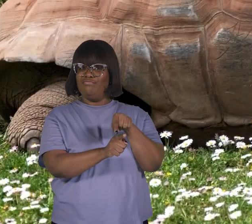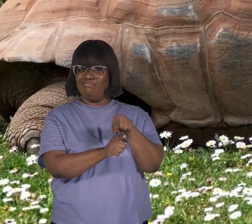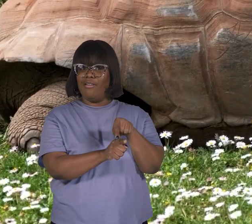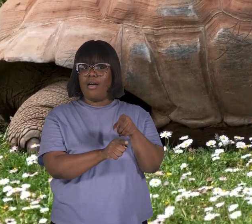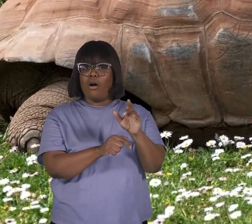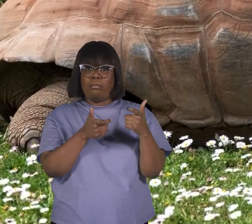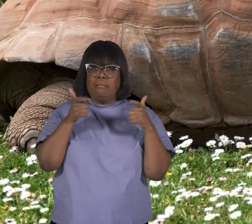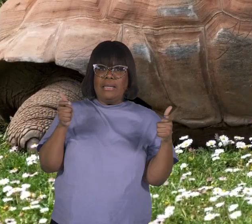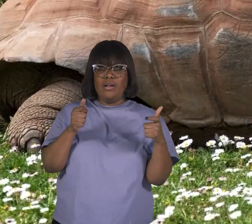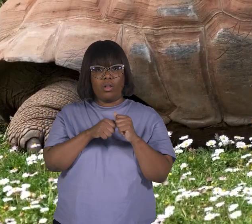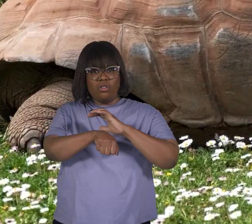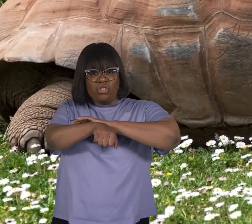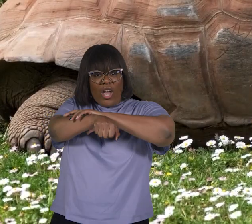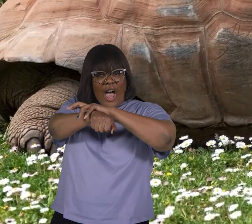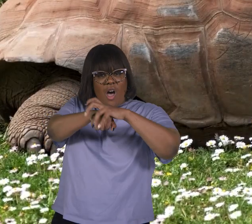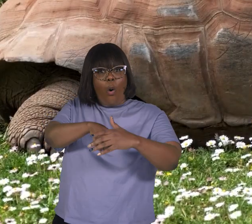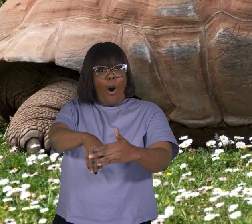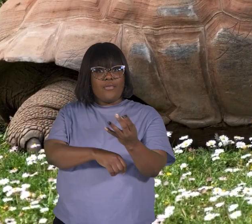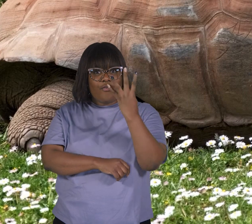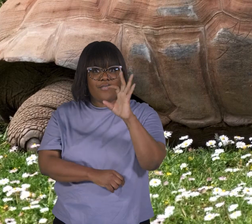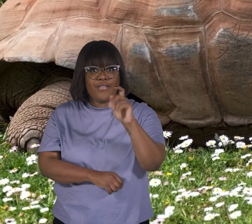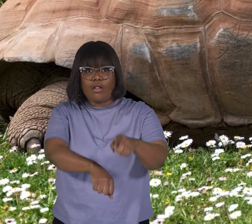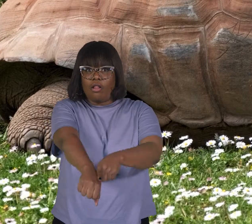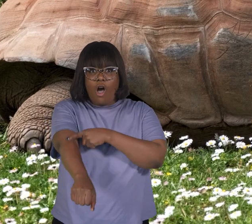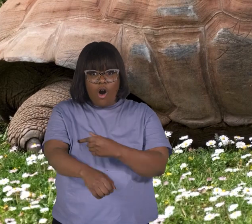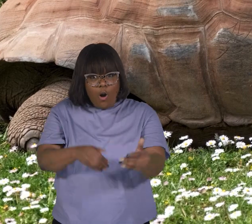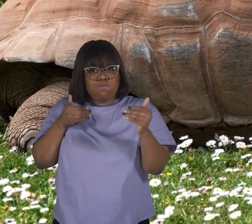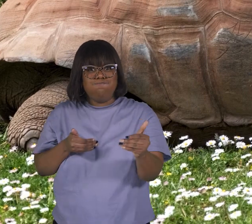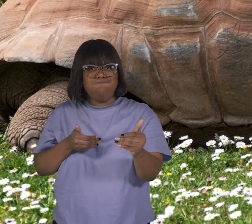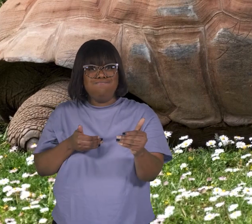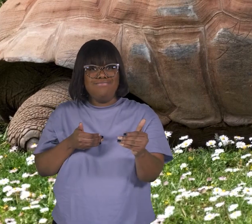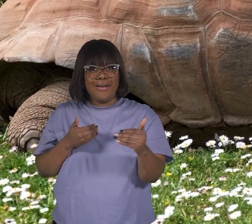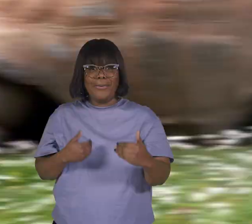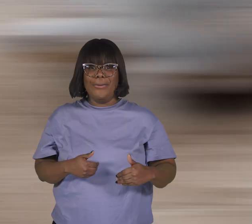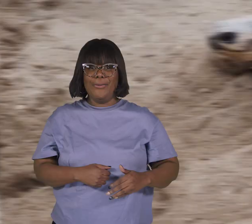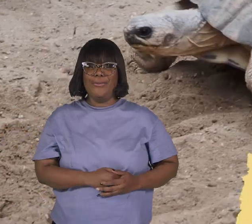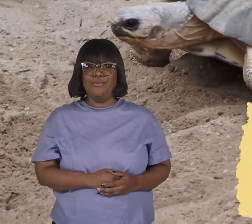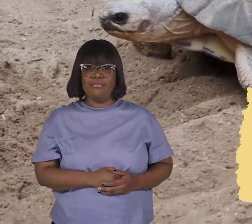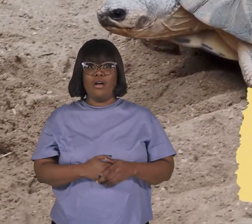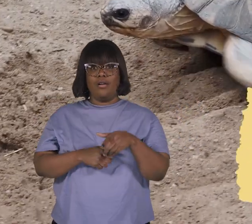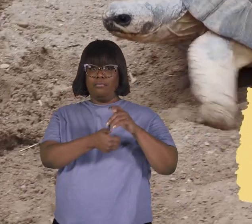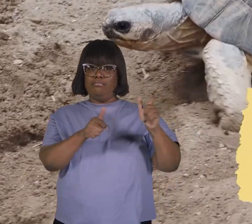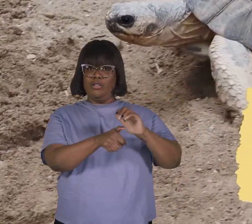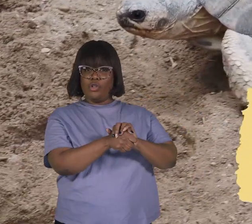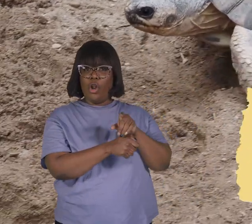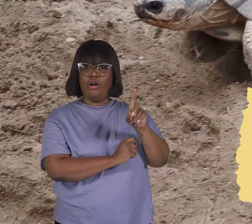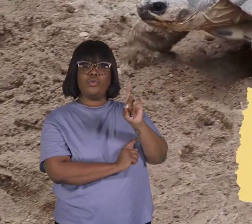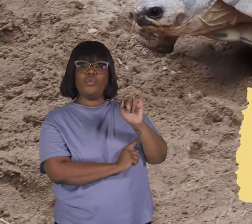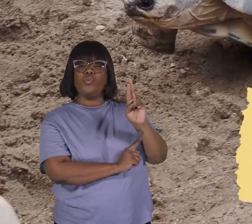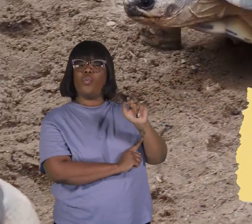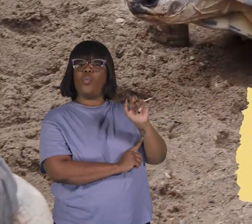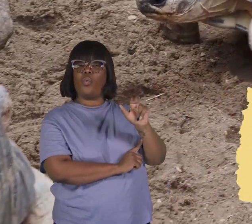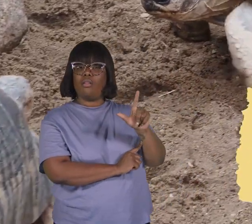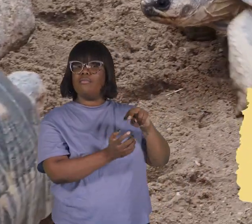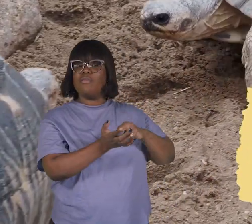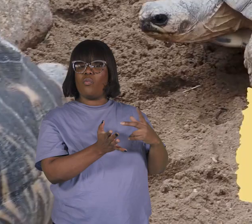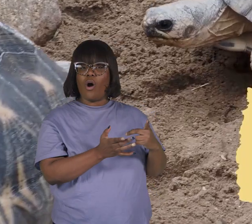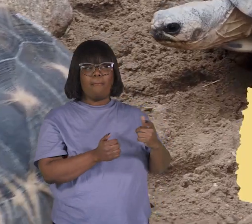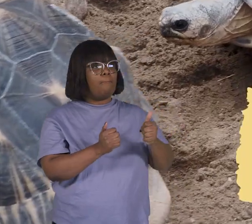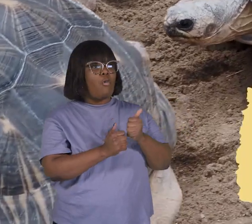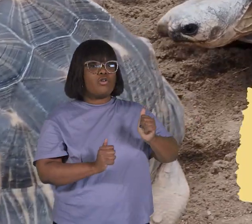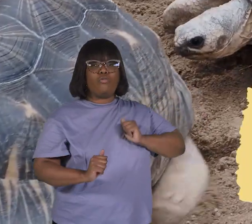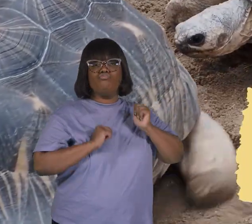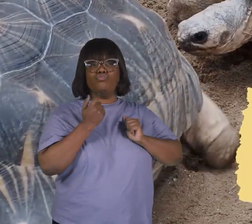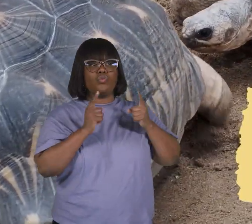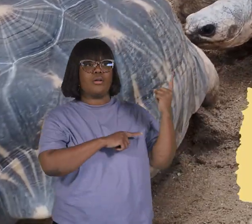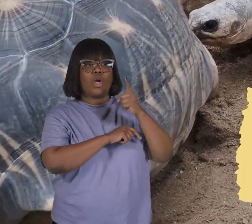tortoise, are enormous, with shells almost four feet long. Tortoises are diurnal, which means